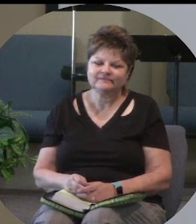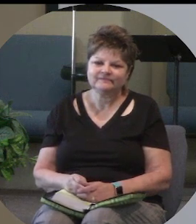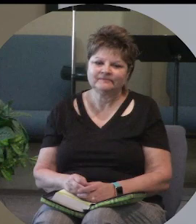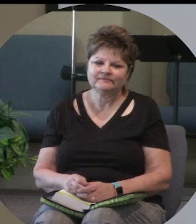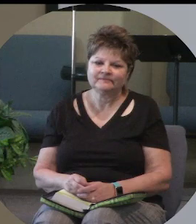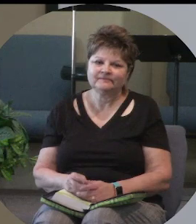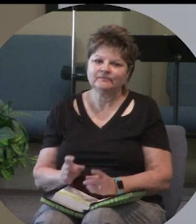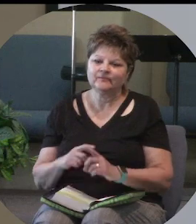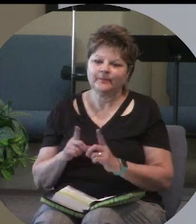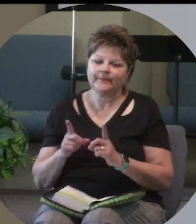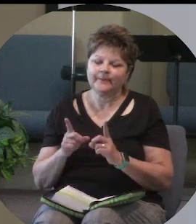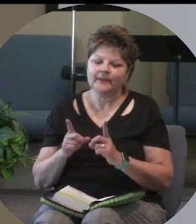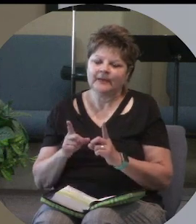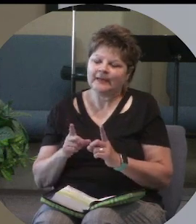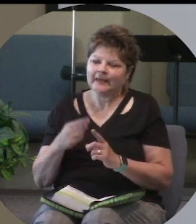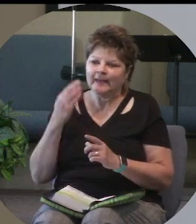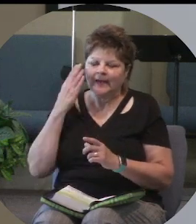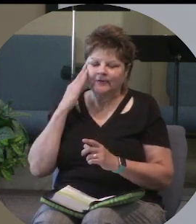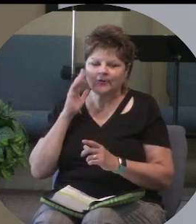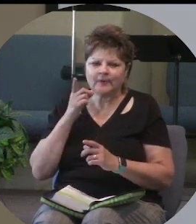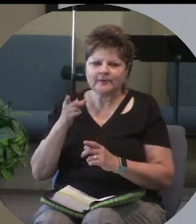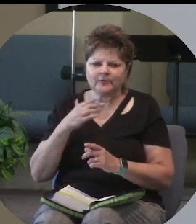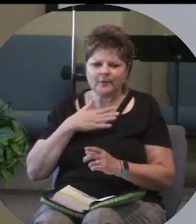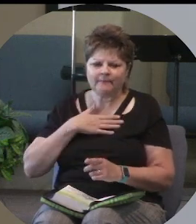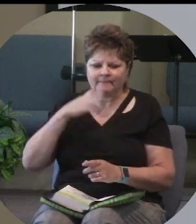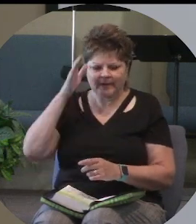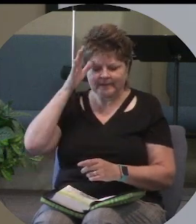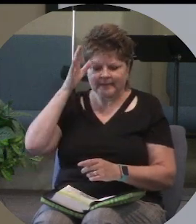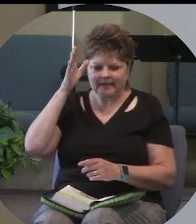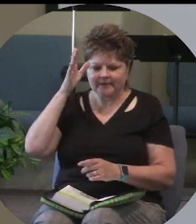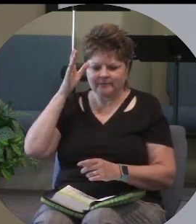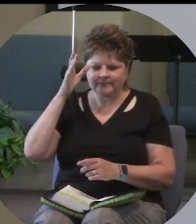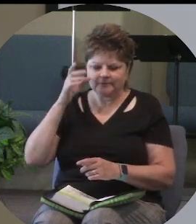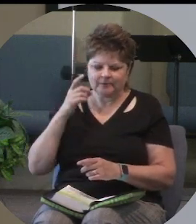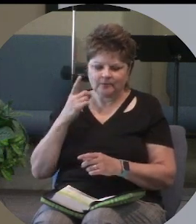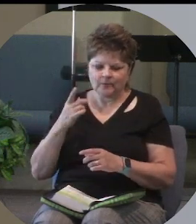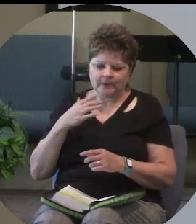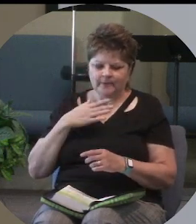but I don't I don't know about you my dad was one of my biggest cheerleaders